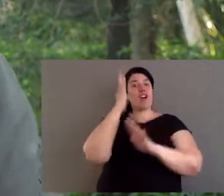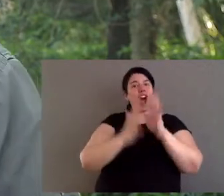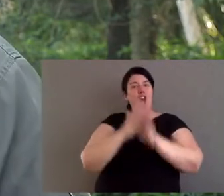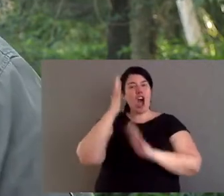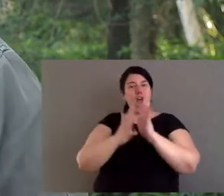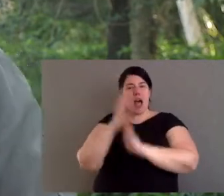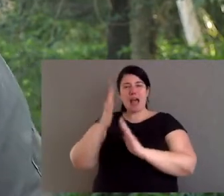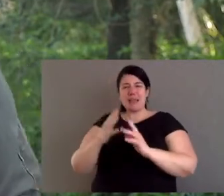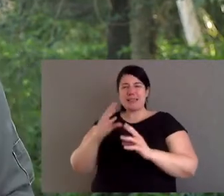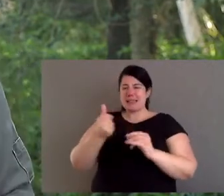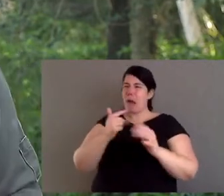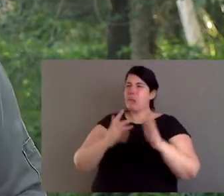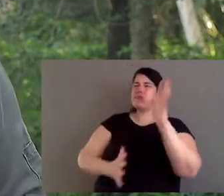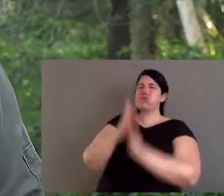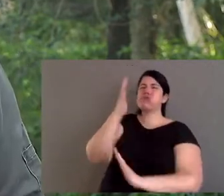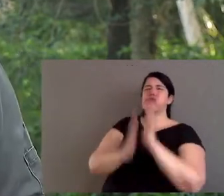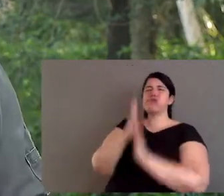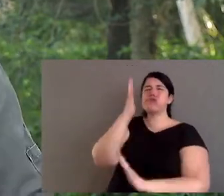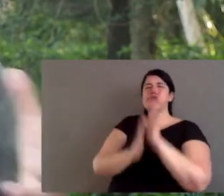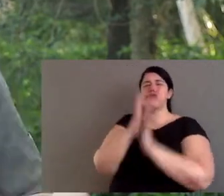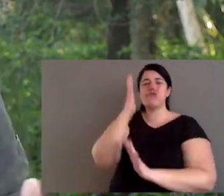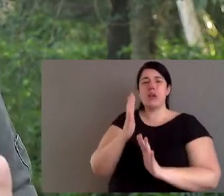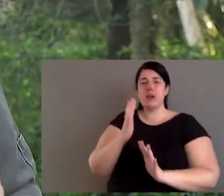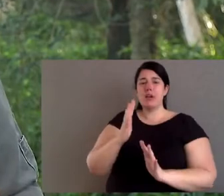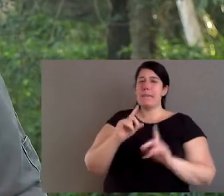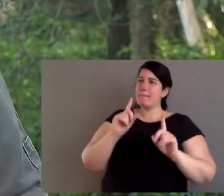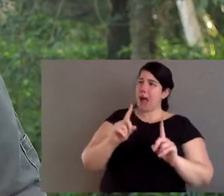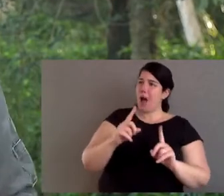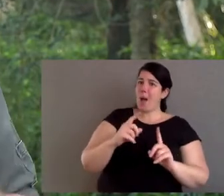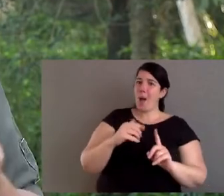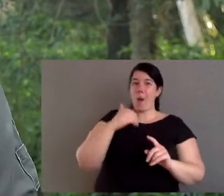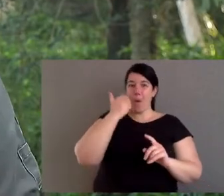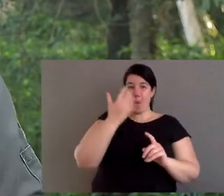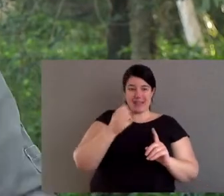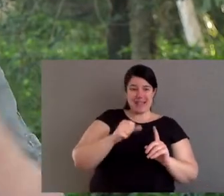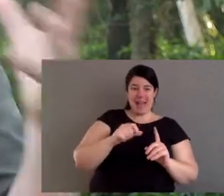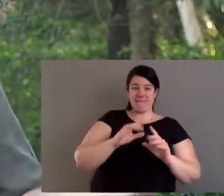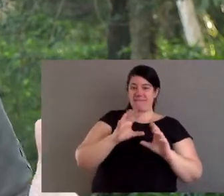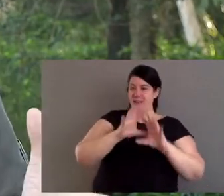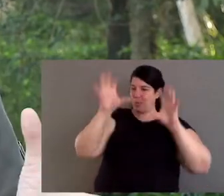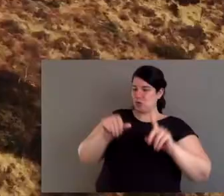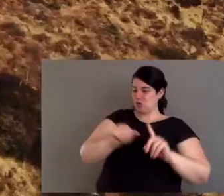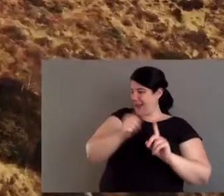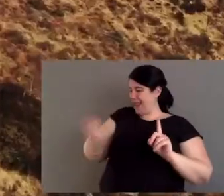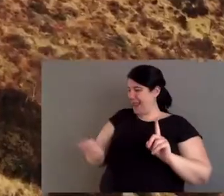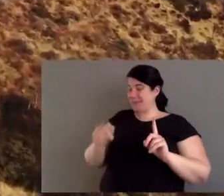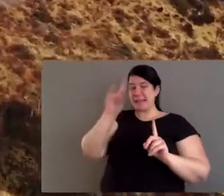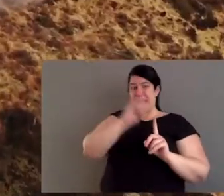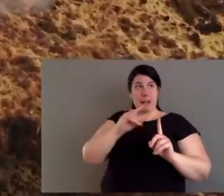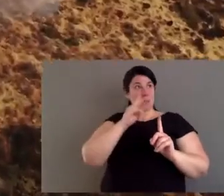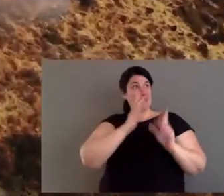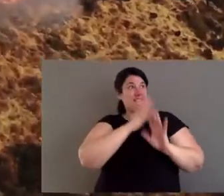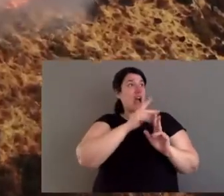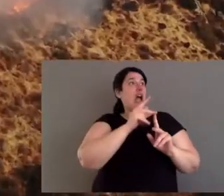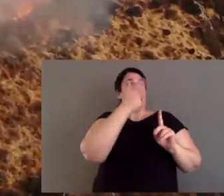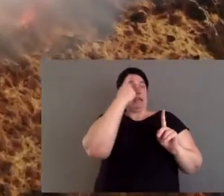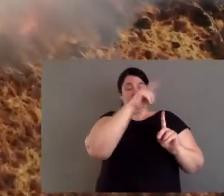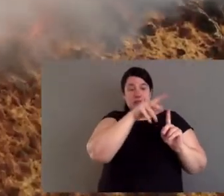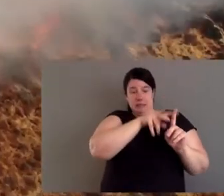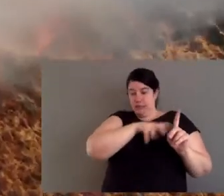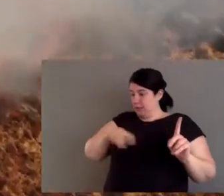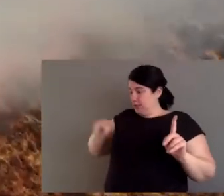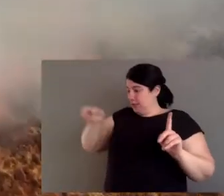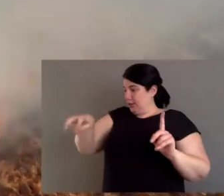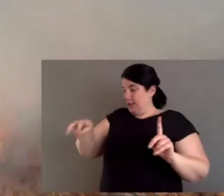you think going back through history, when fires burnt, sure, some of them might have raged, but there was always